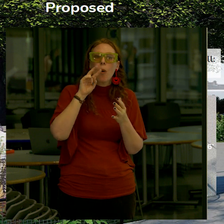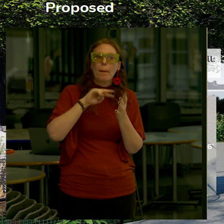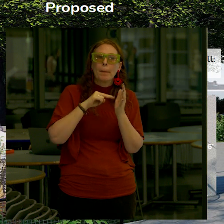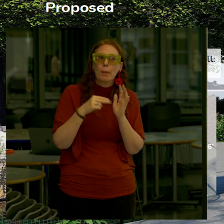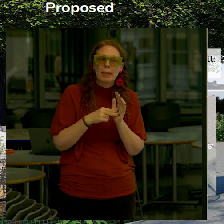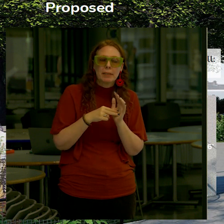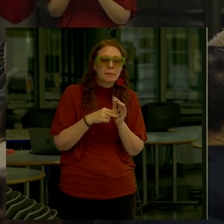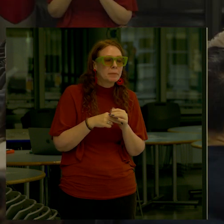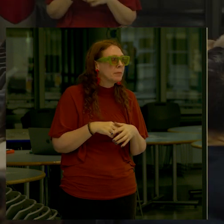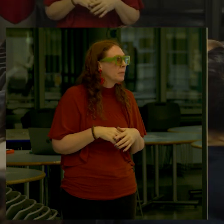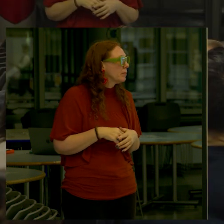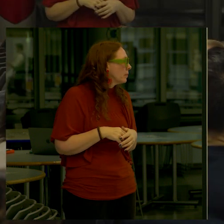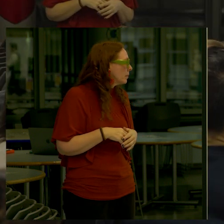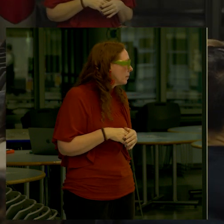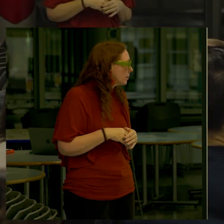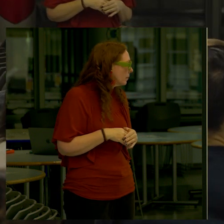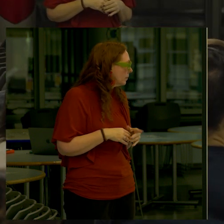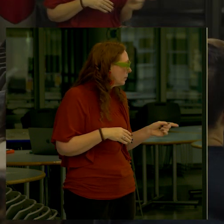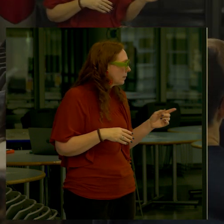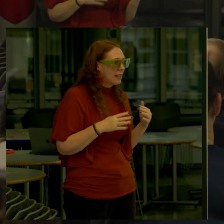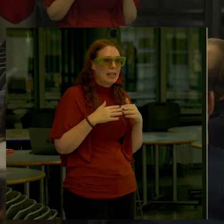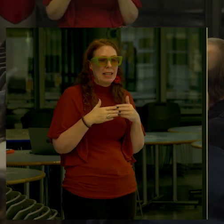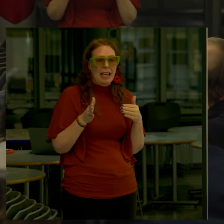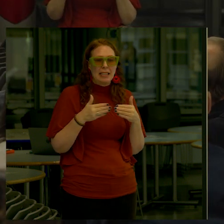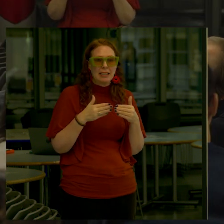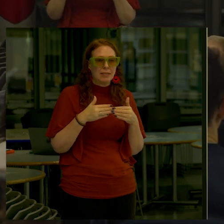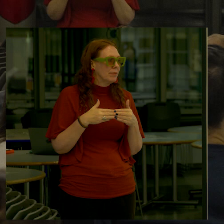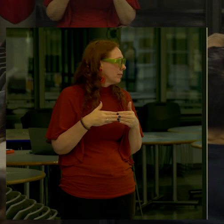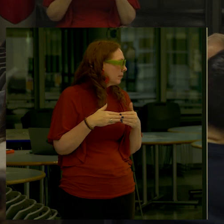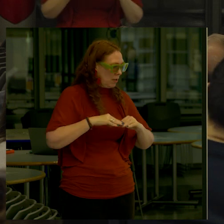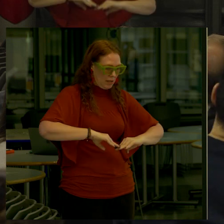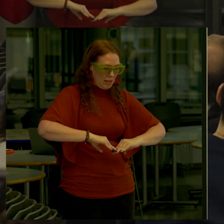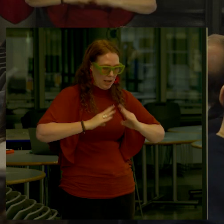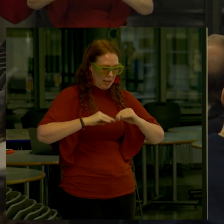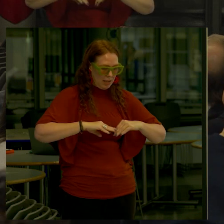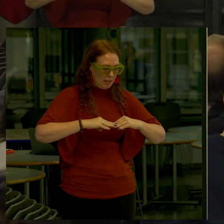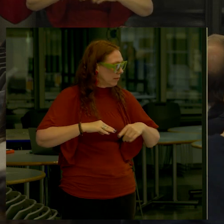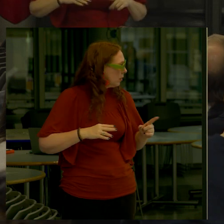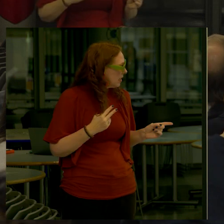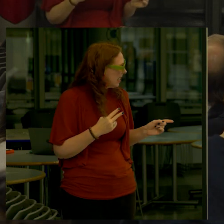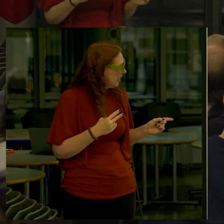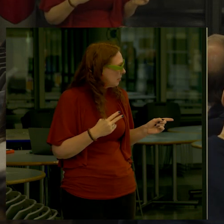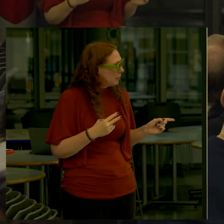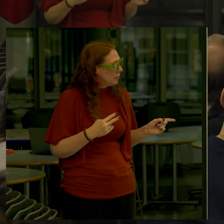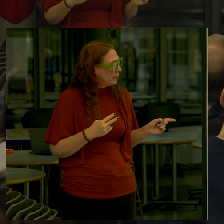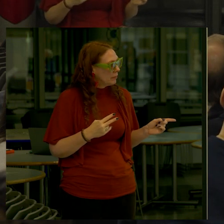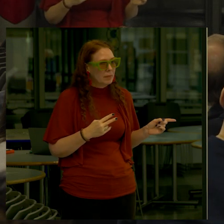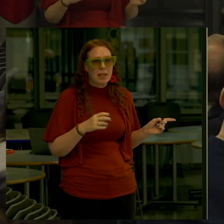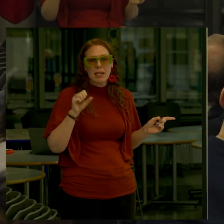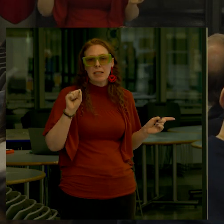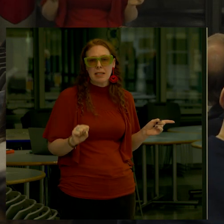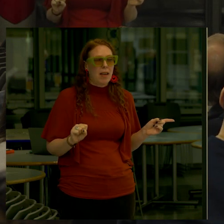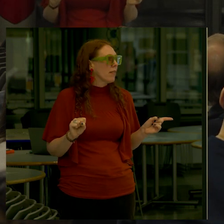we have a deployable gate that is in the ground right here at the end of